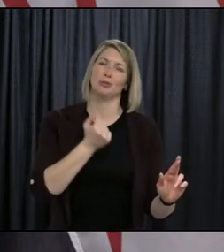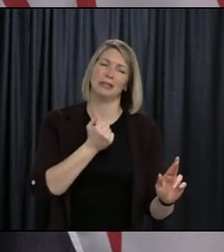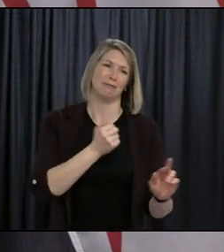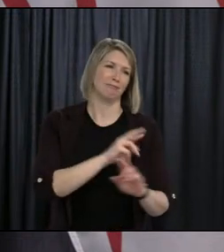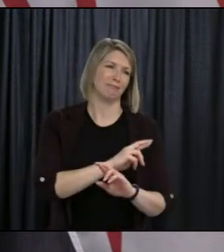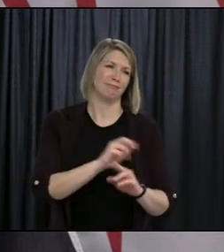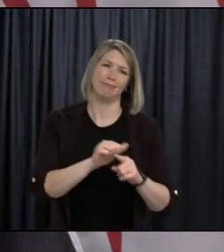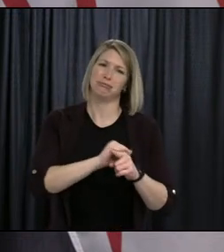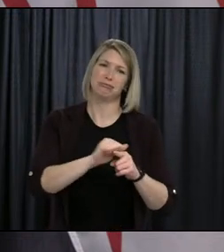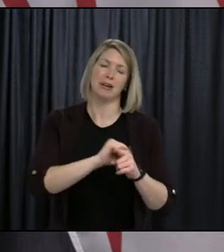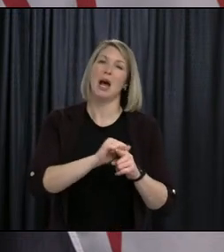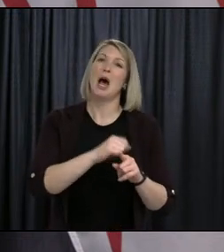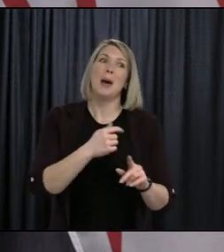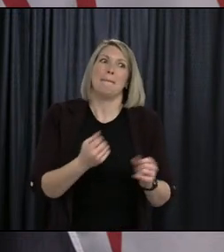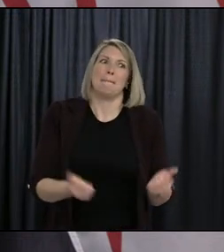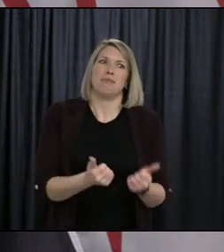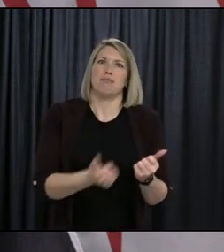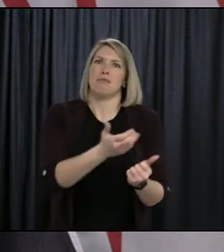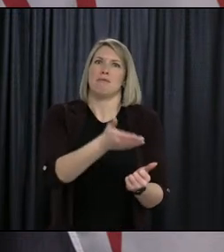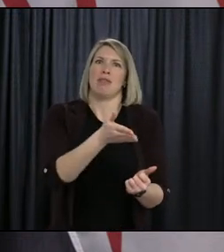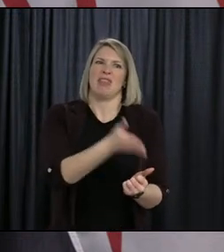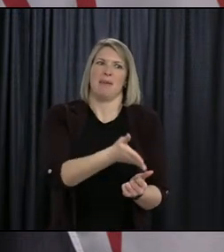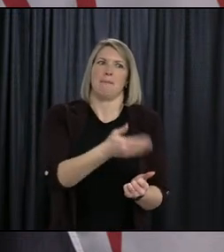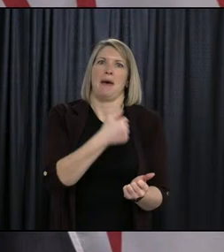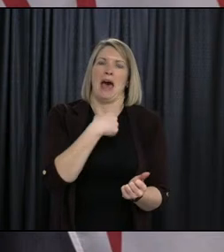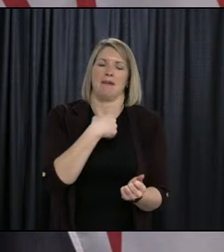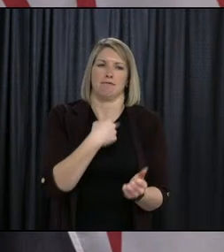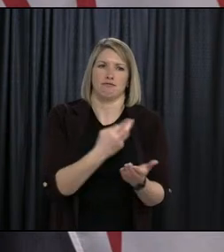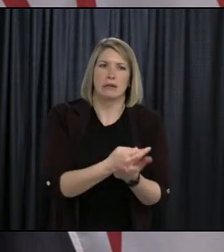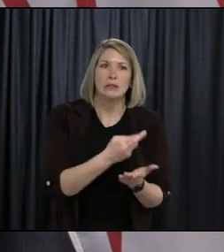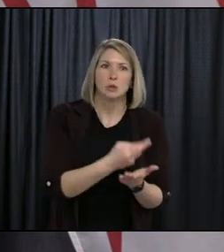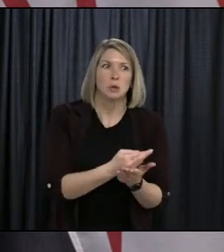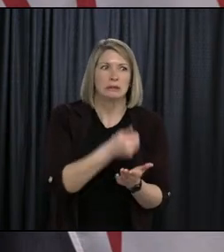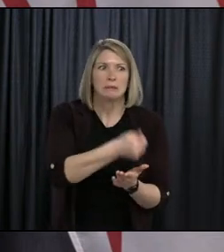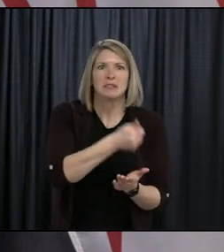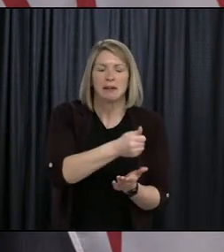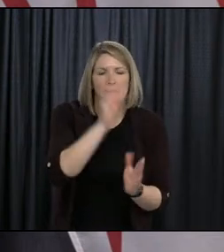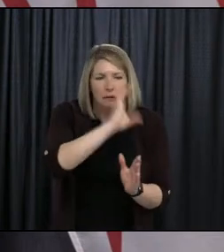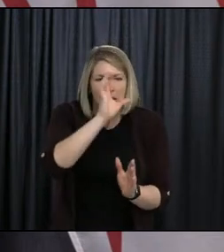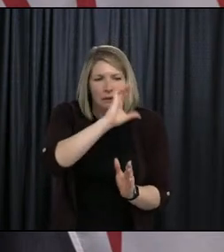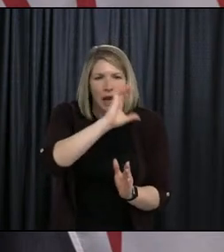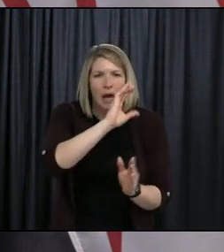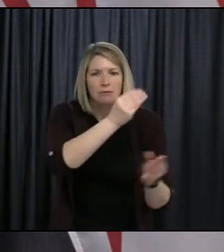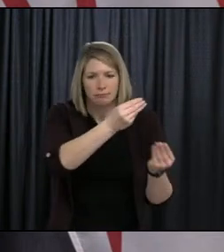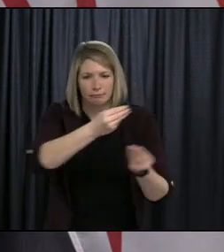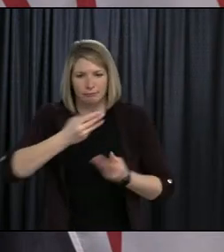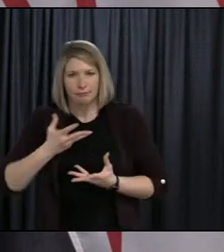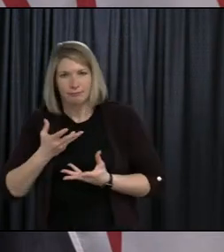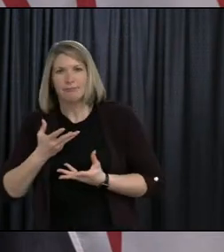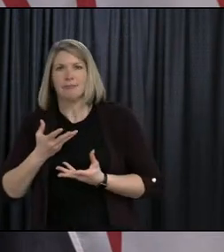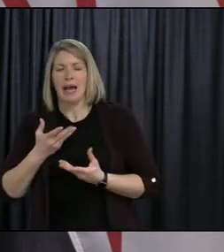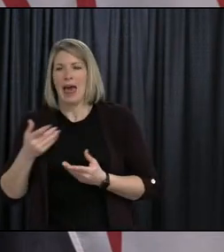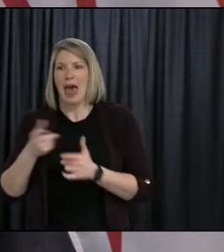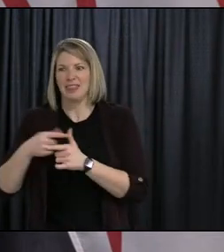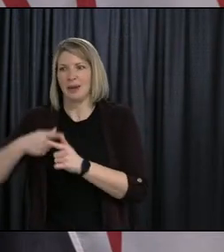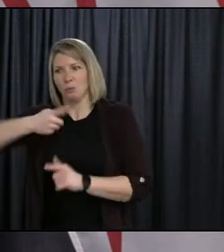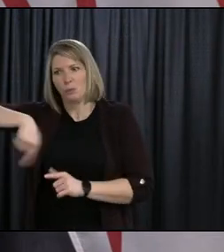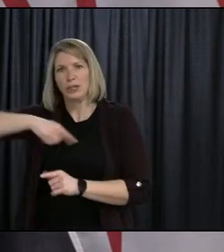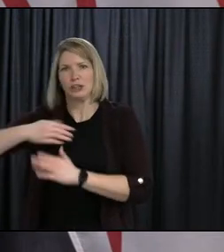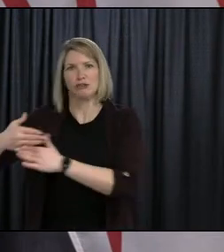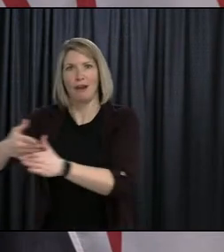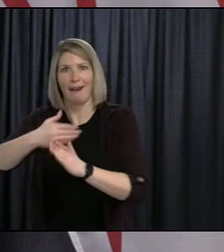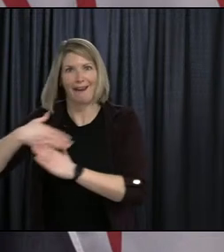resources were made available that they accessed on their own, offline, asynchronously,